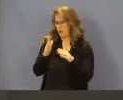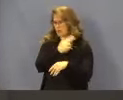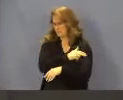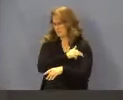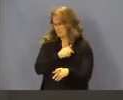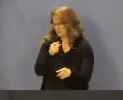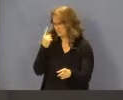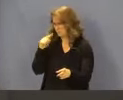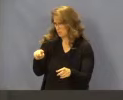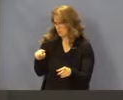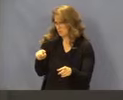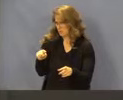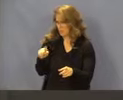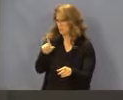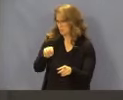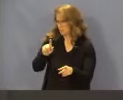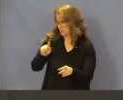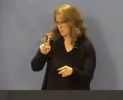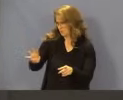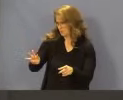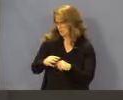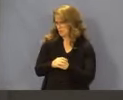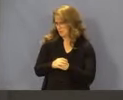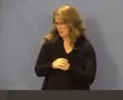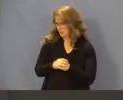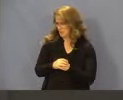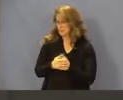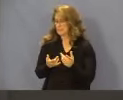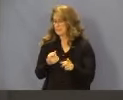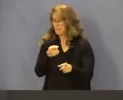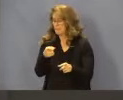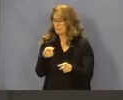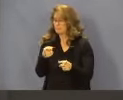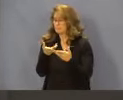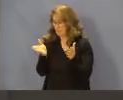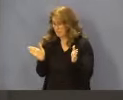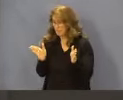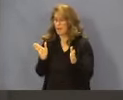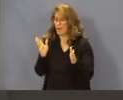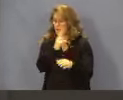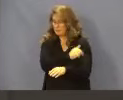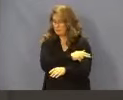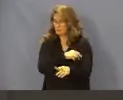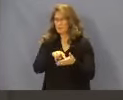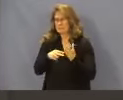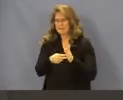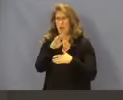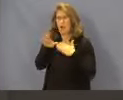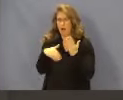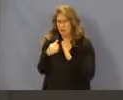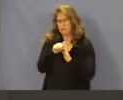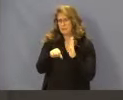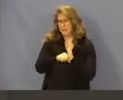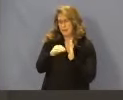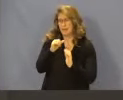July 1st, 2024. Eligible public hospitals are defined as all state and non-state